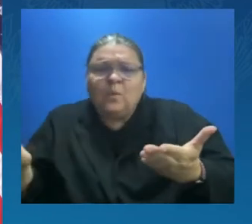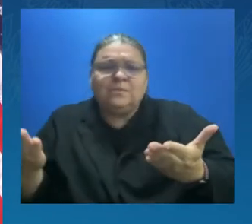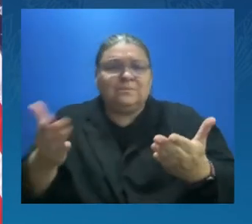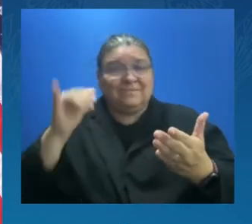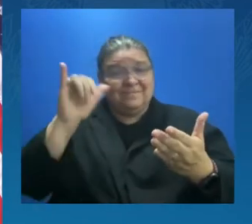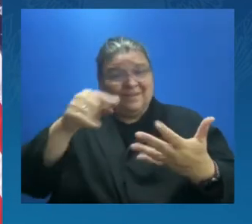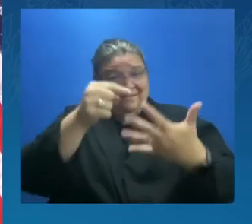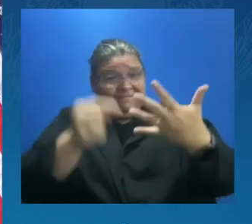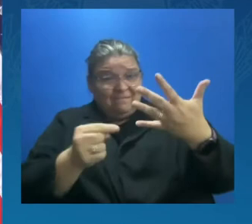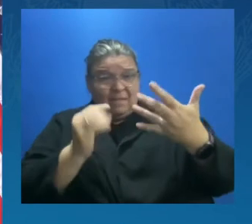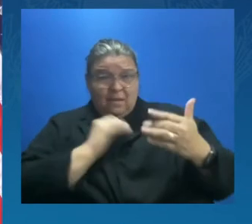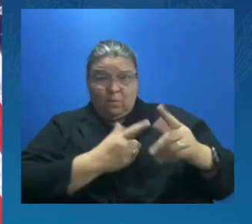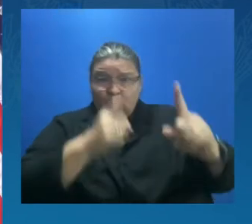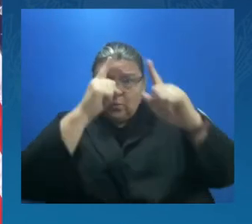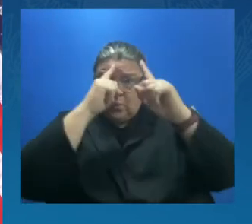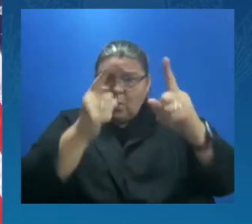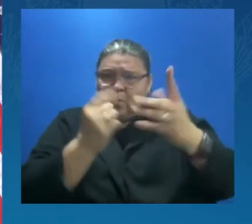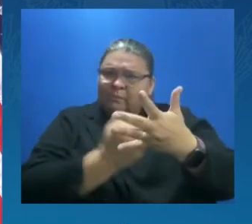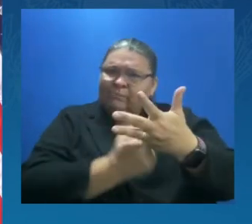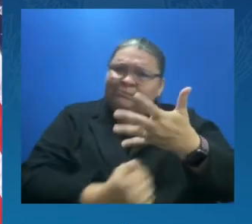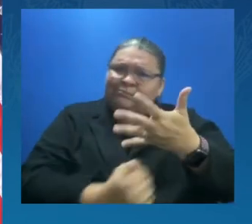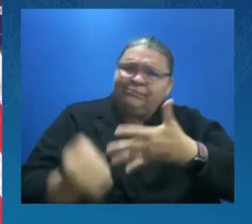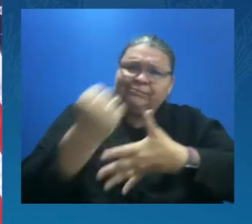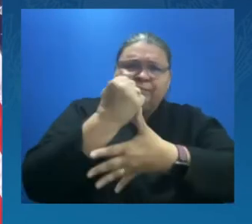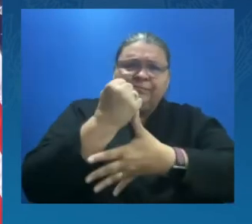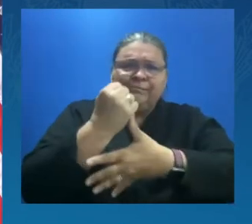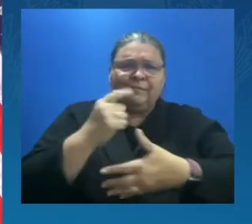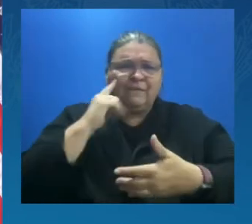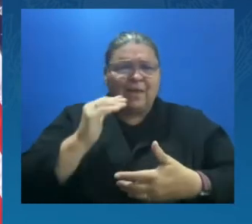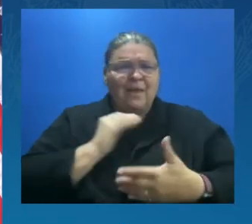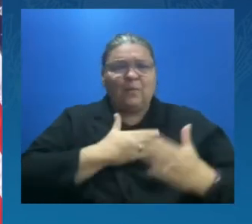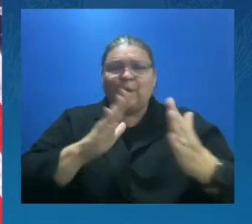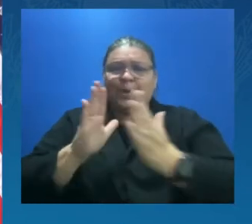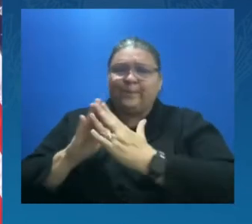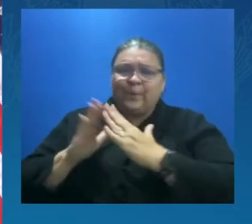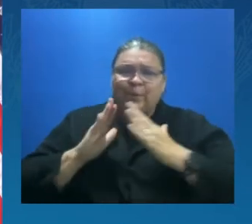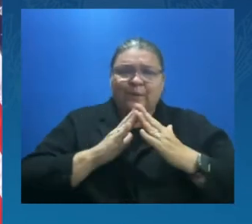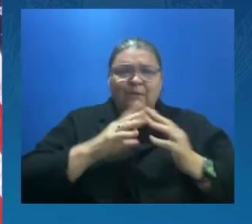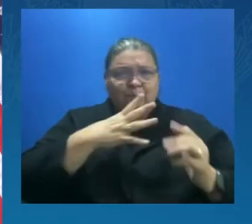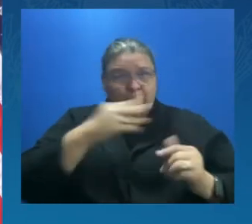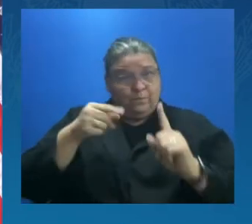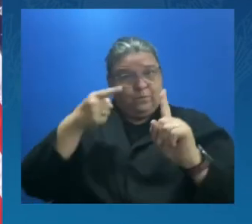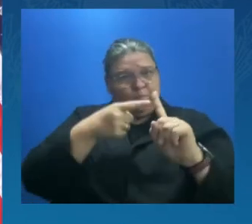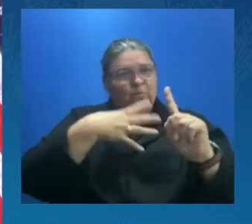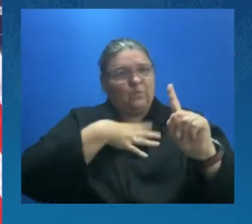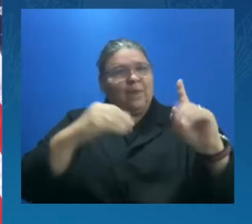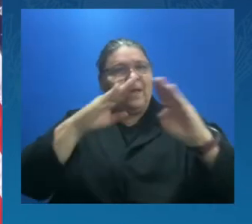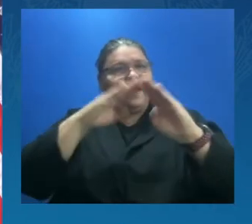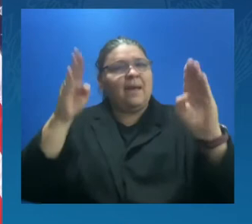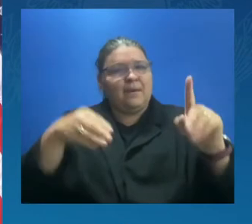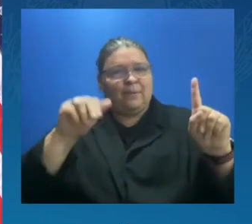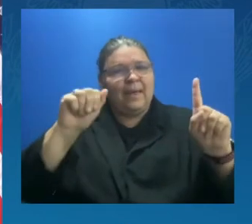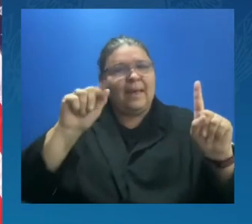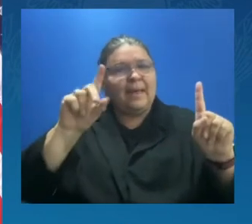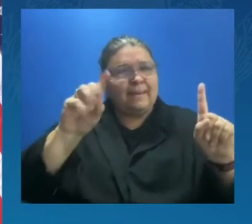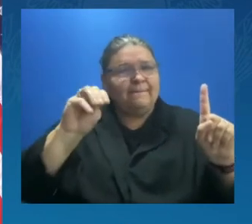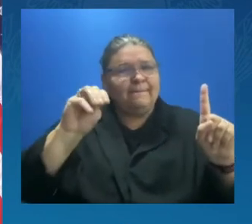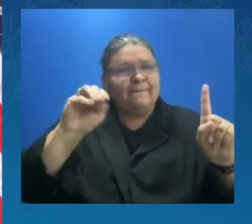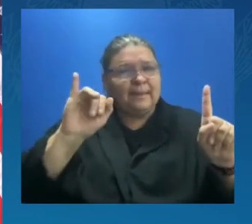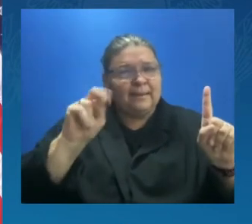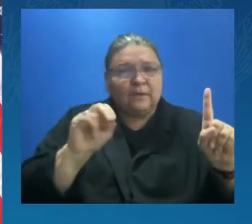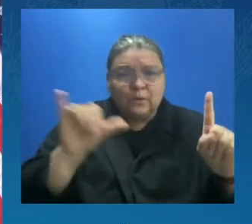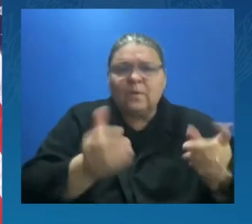community, but for our administration, so that we can respond and recover and rebuild when